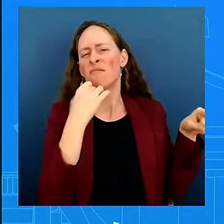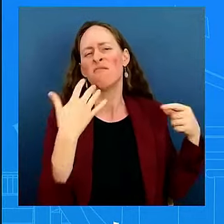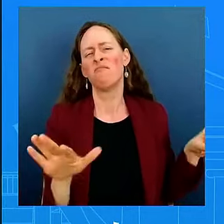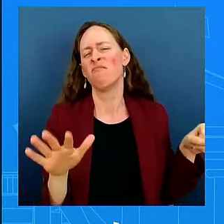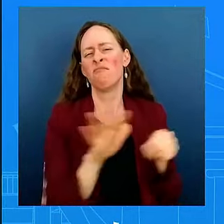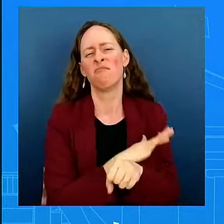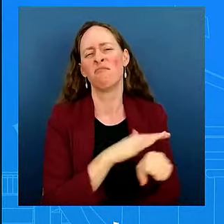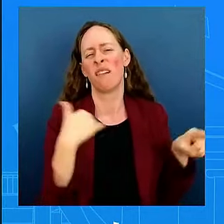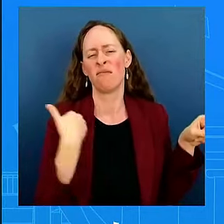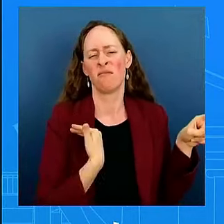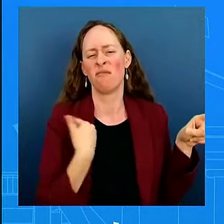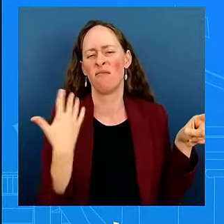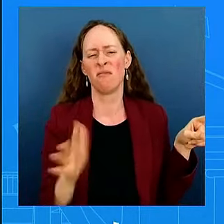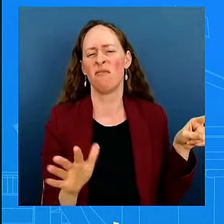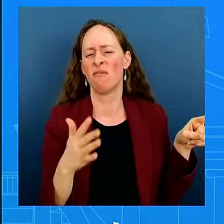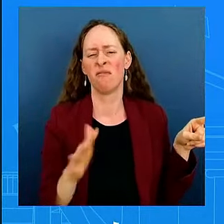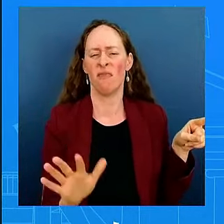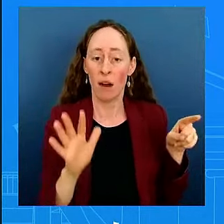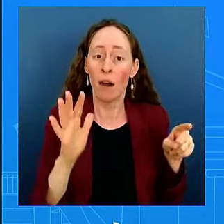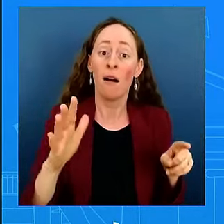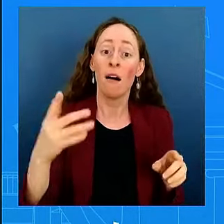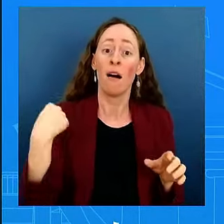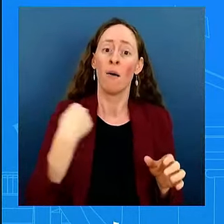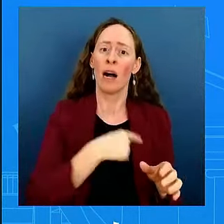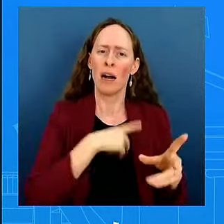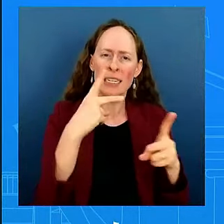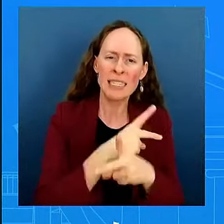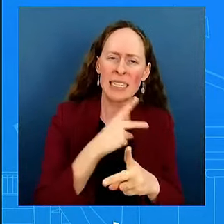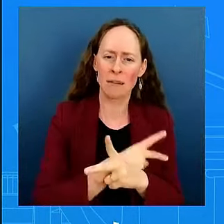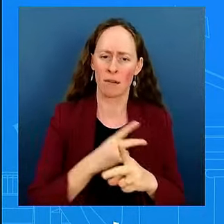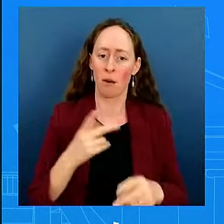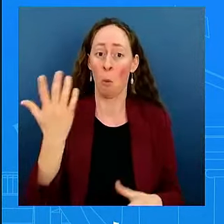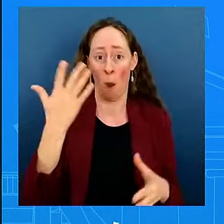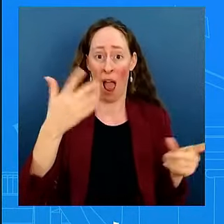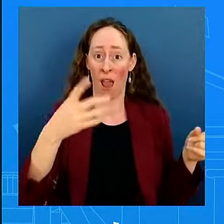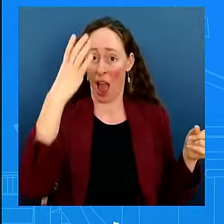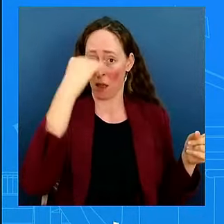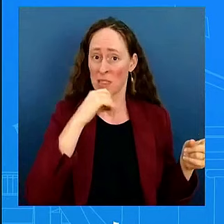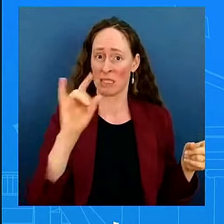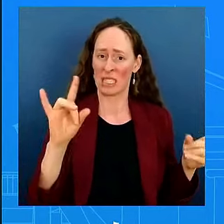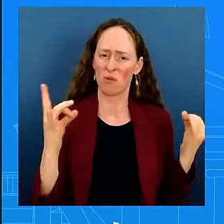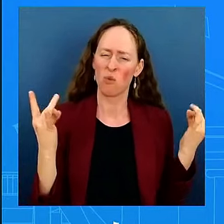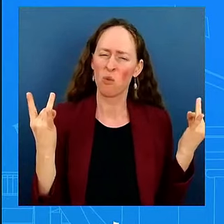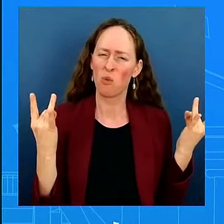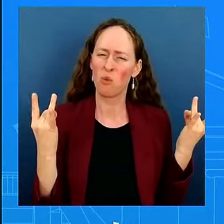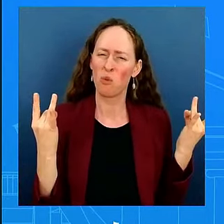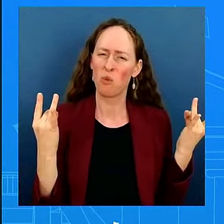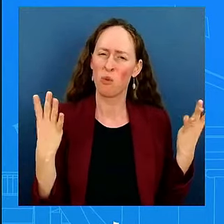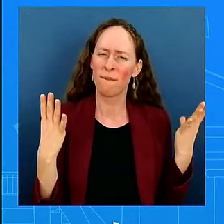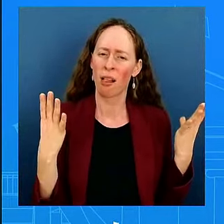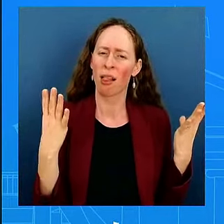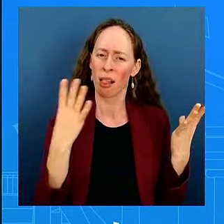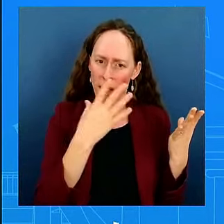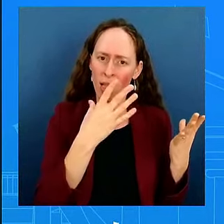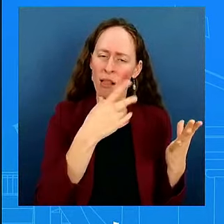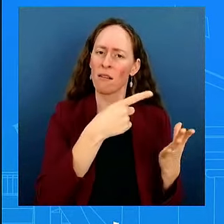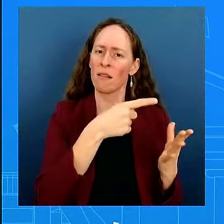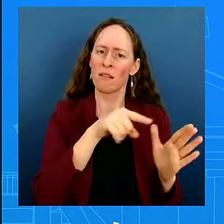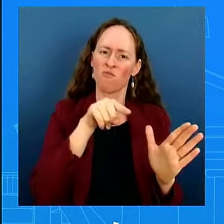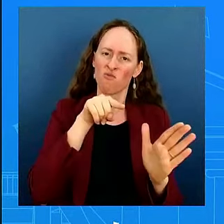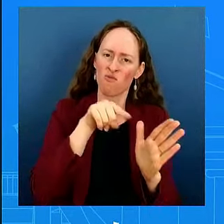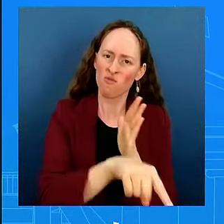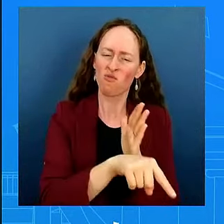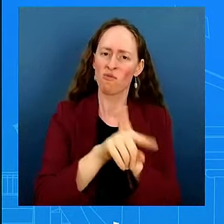that we have seen by Hamas is devastating. And those six hostages, their families are grieving. The president was very clear